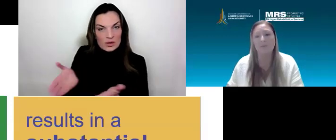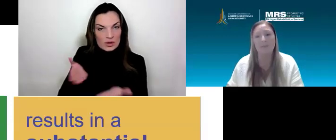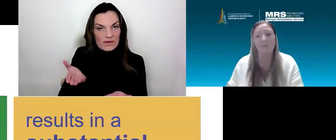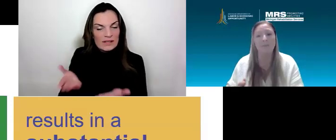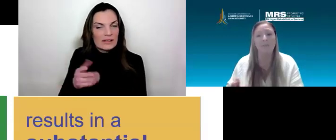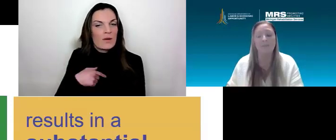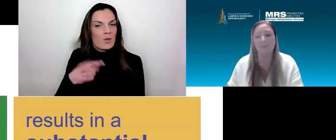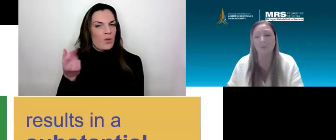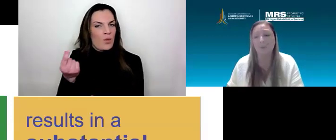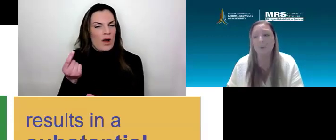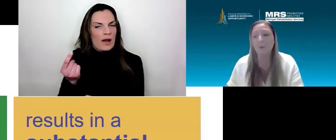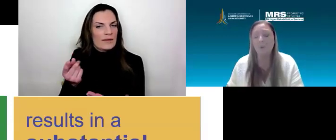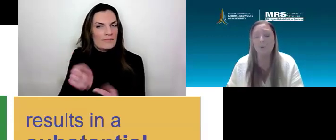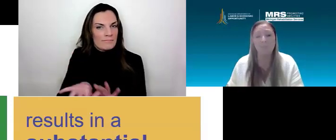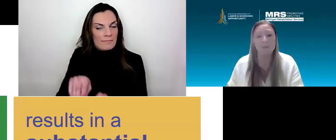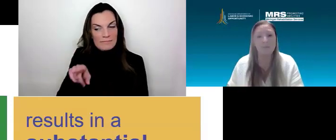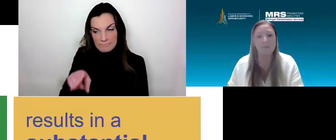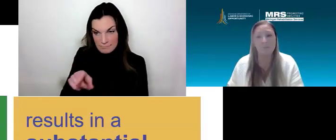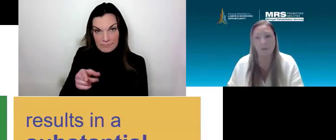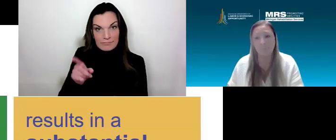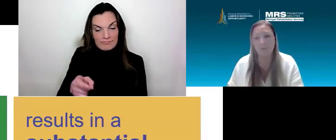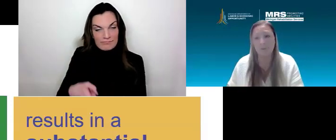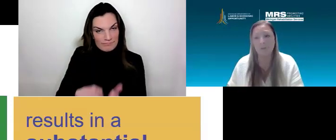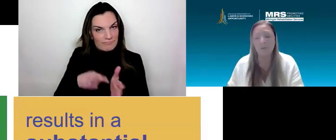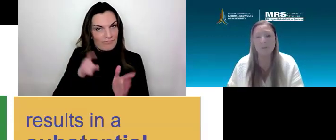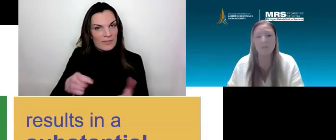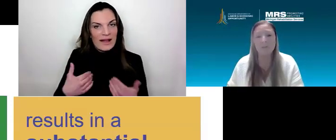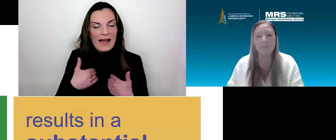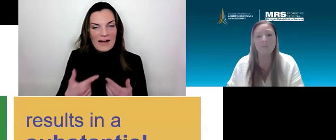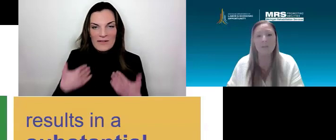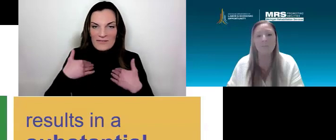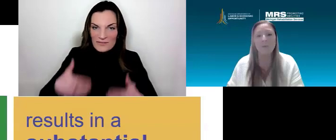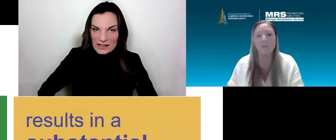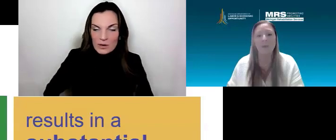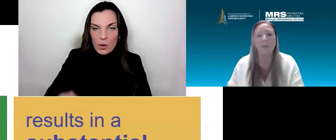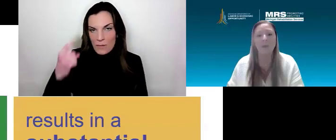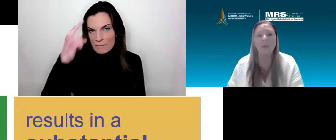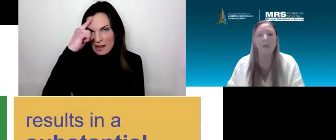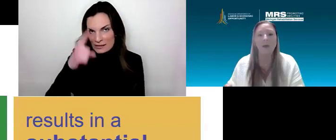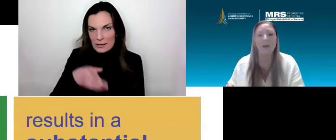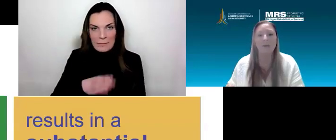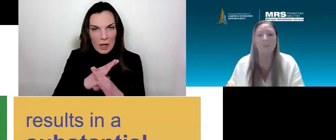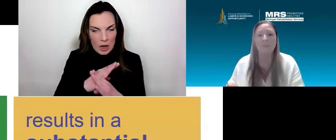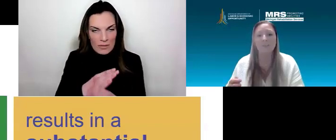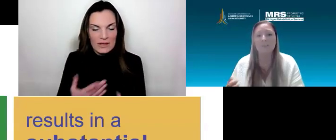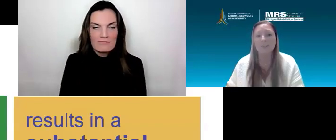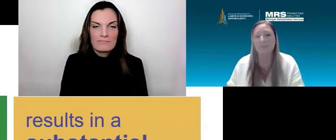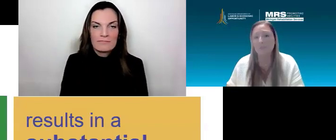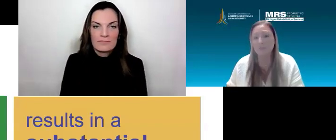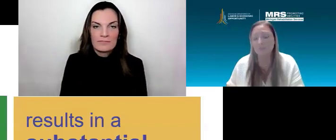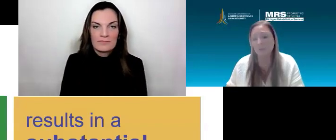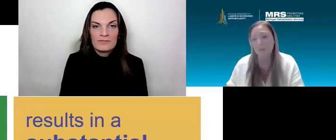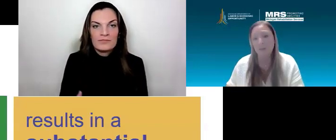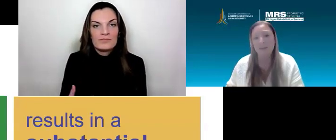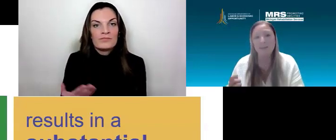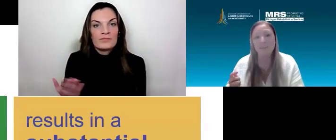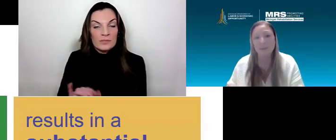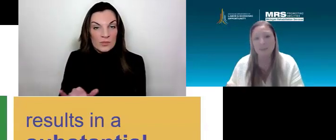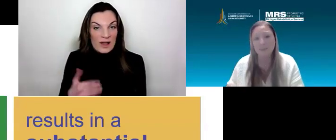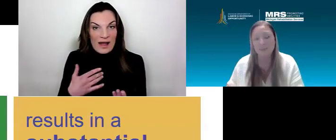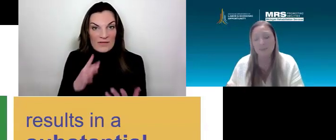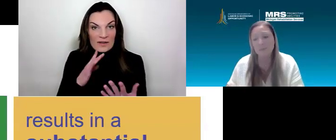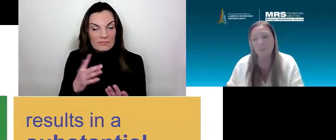as having a physical or a mental impairment. Some type a substantial independent